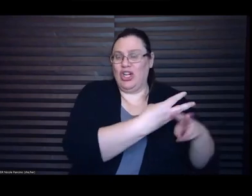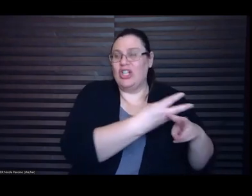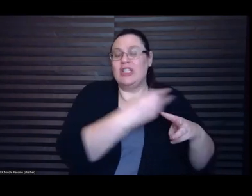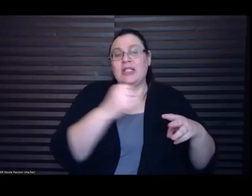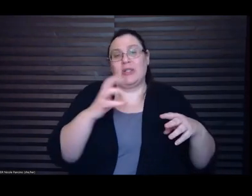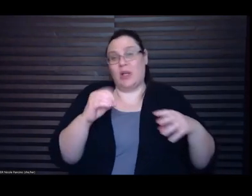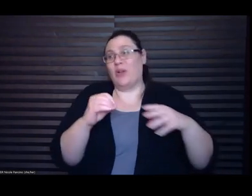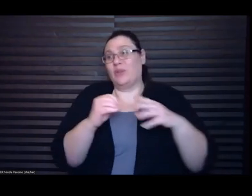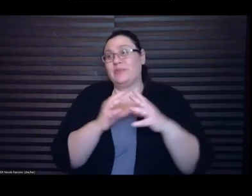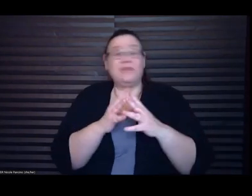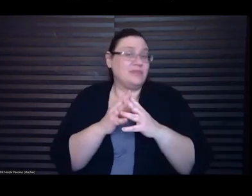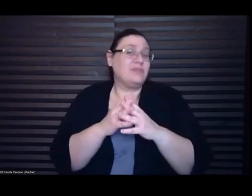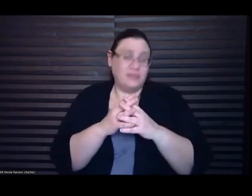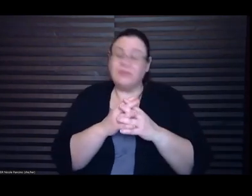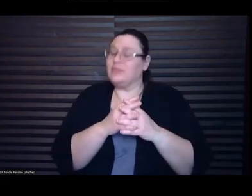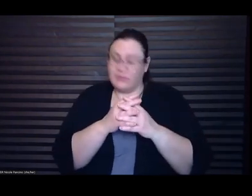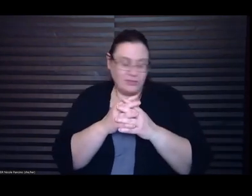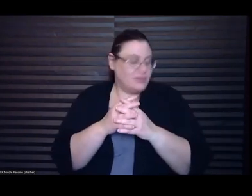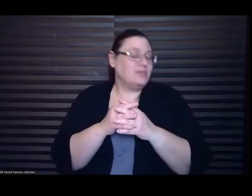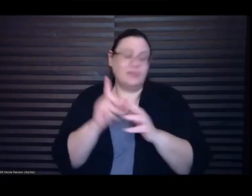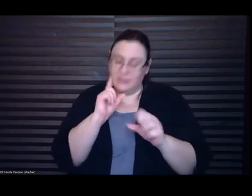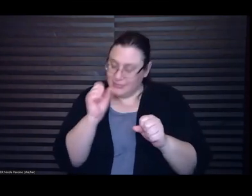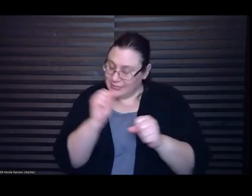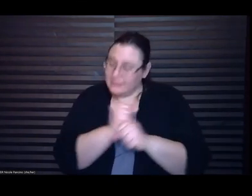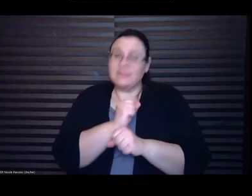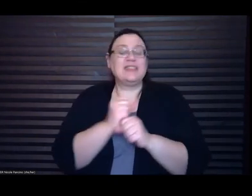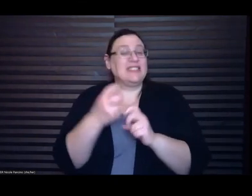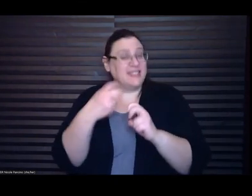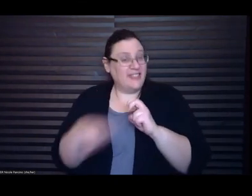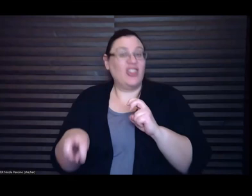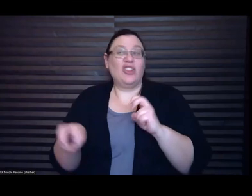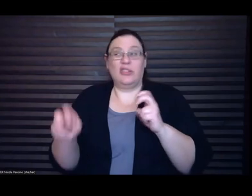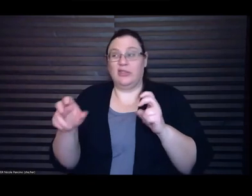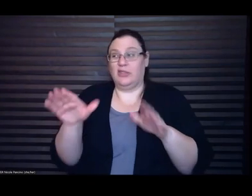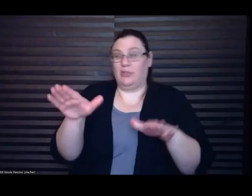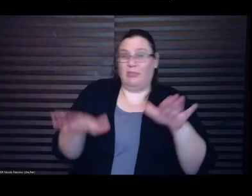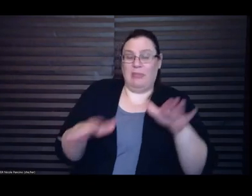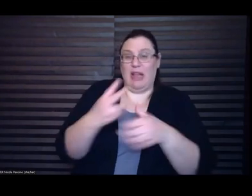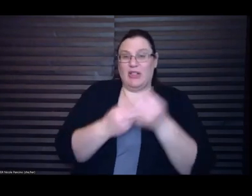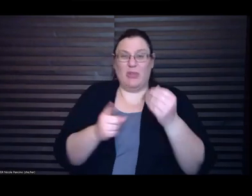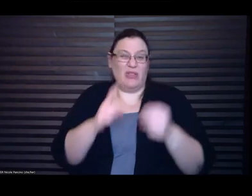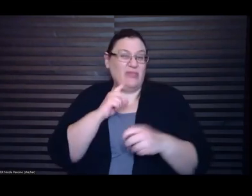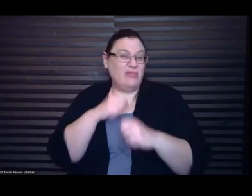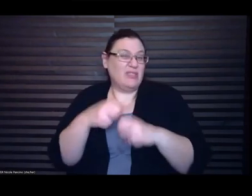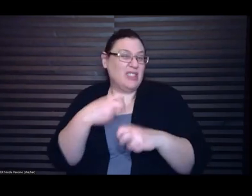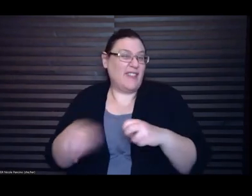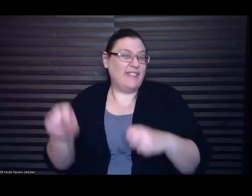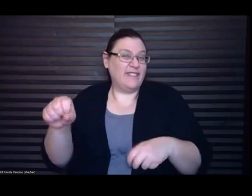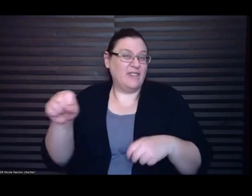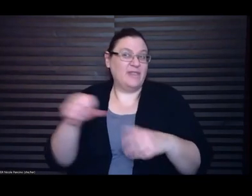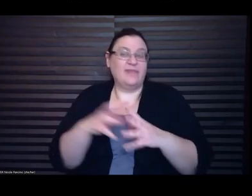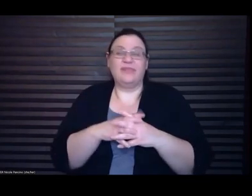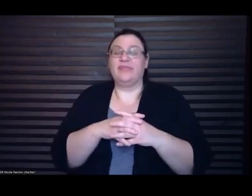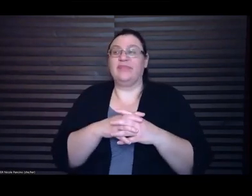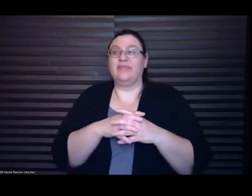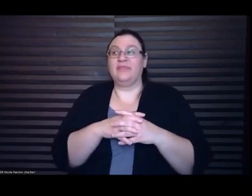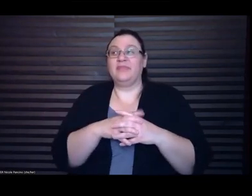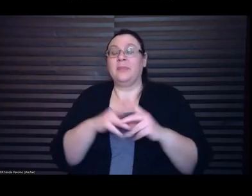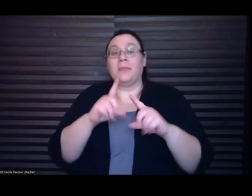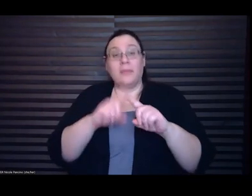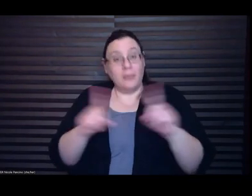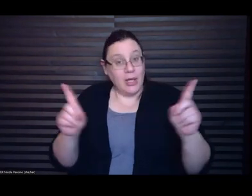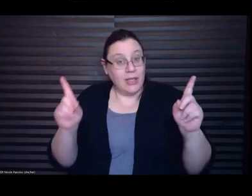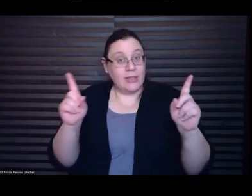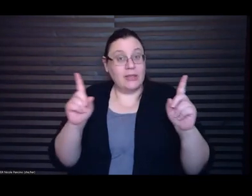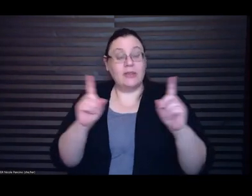balancing both it was really difficult um but uh and and I didn't really so I didn't know what I was